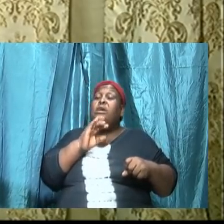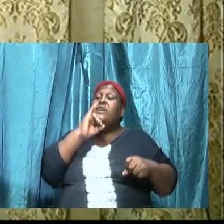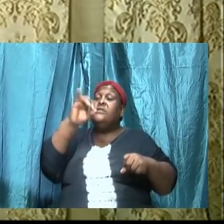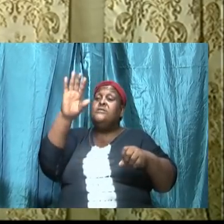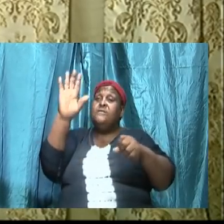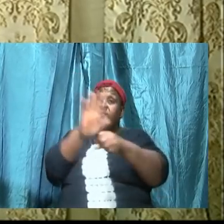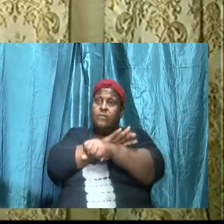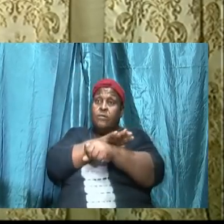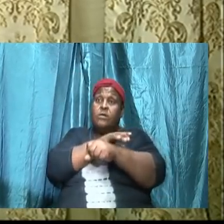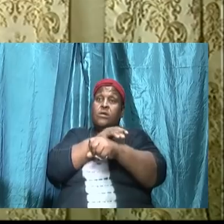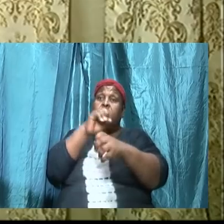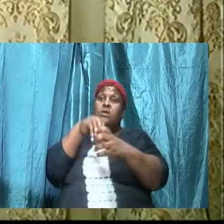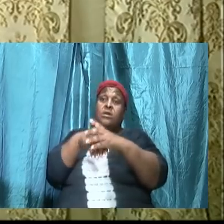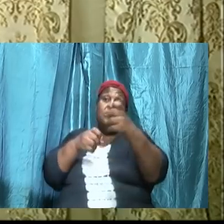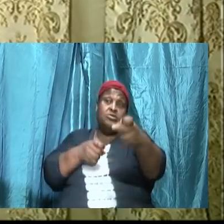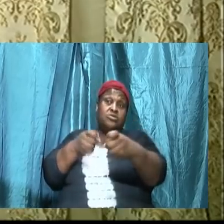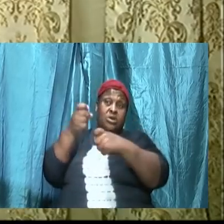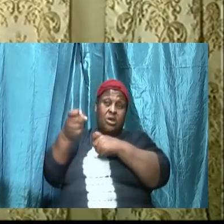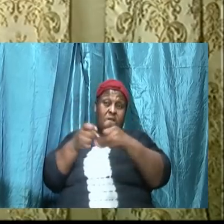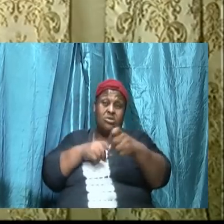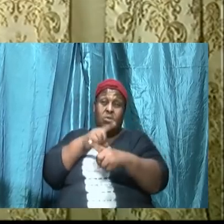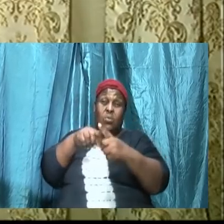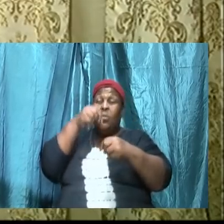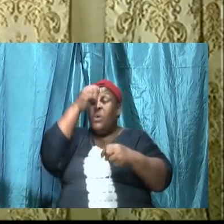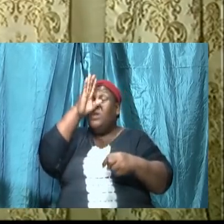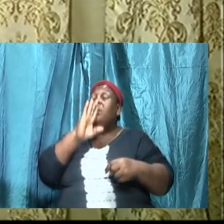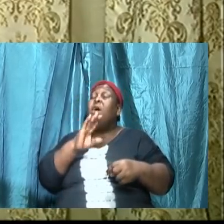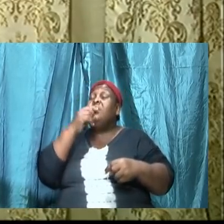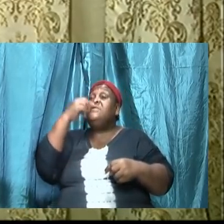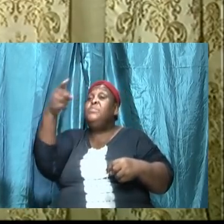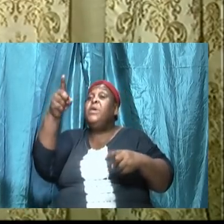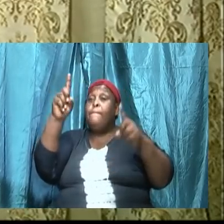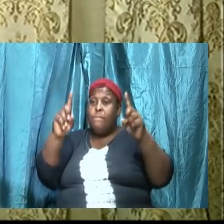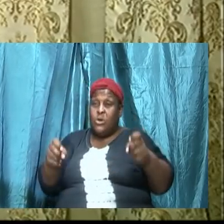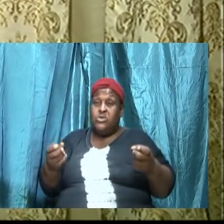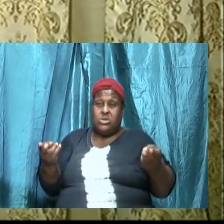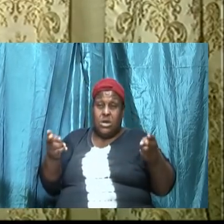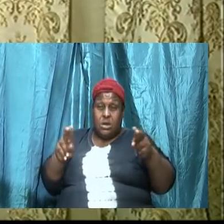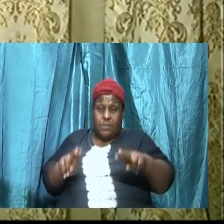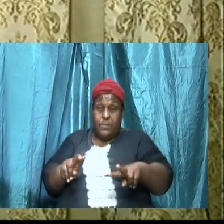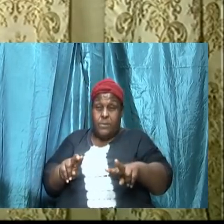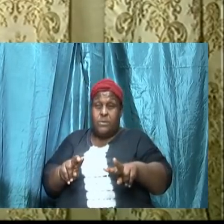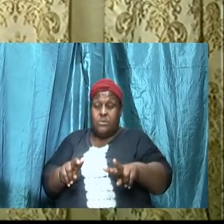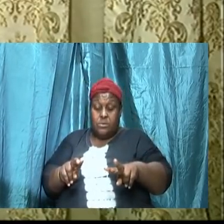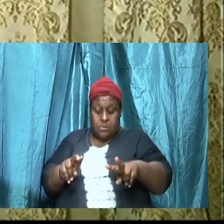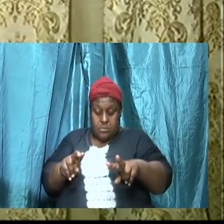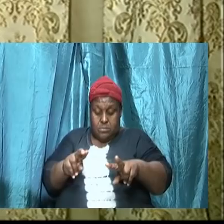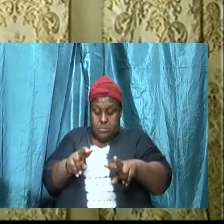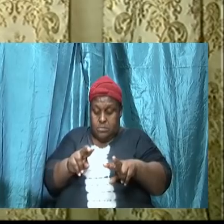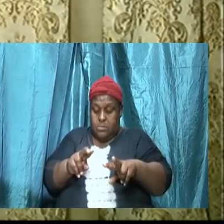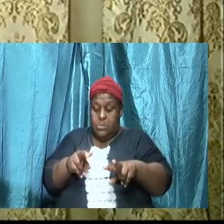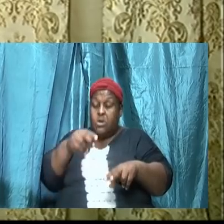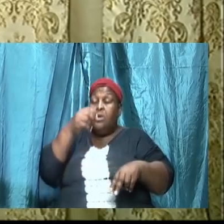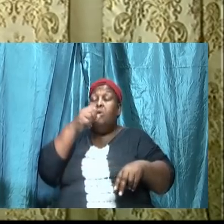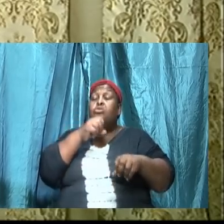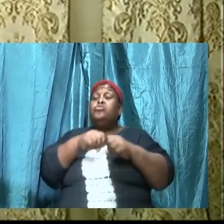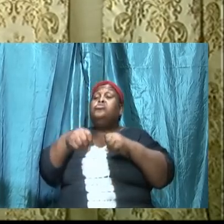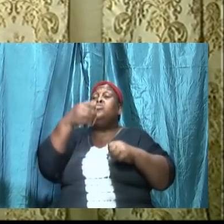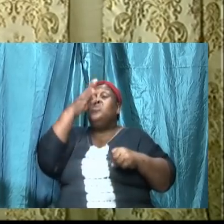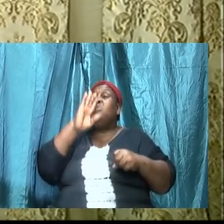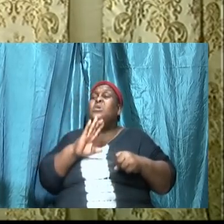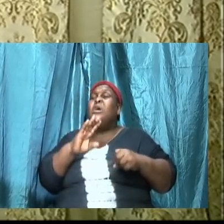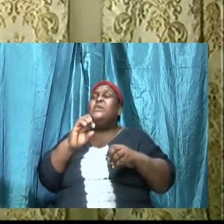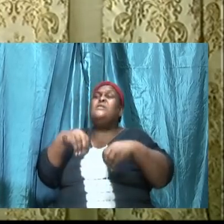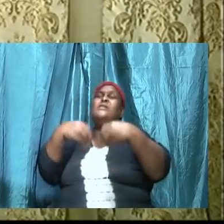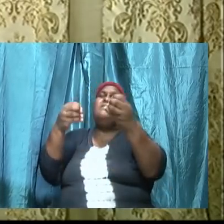when he speaks, it must happen. So he gives a heavy weighting